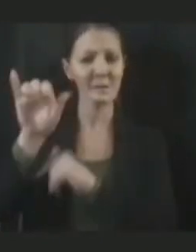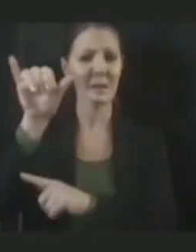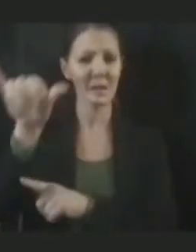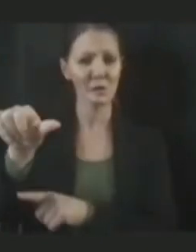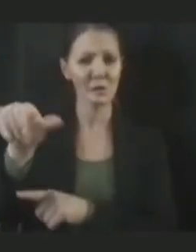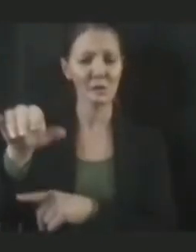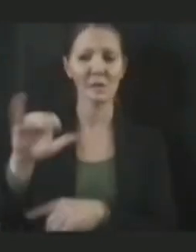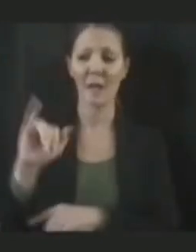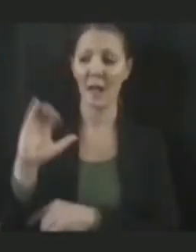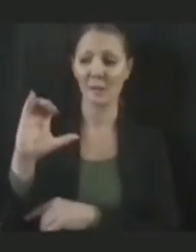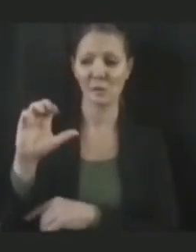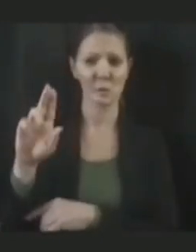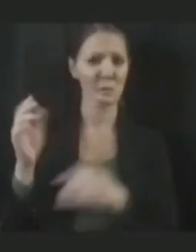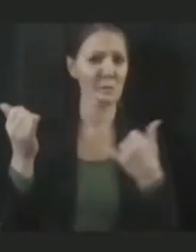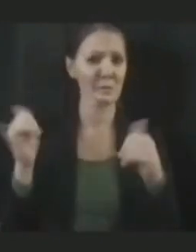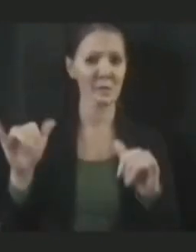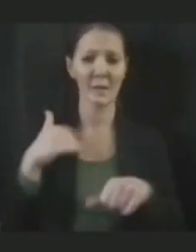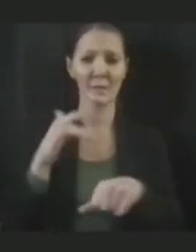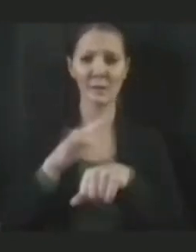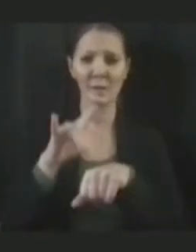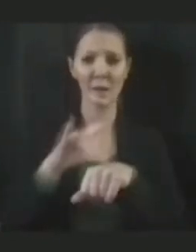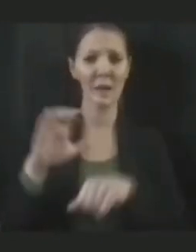capacity there as well.